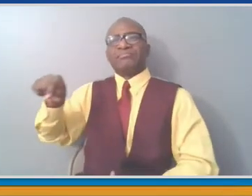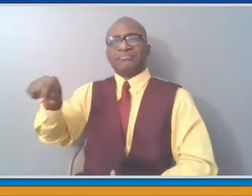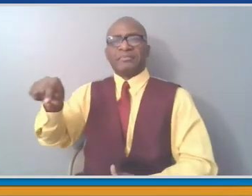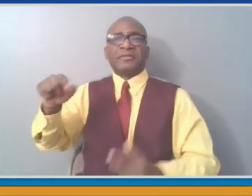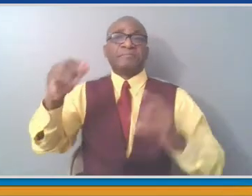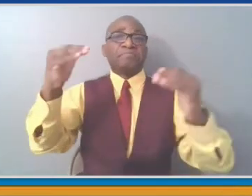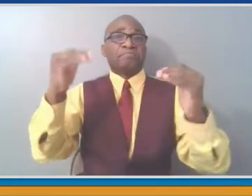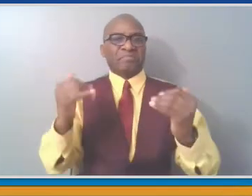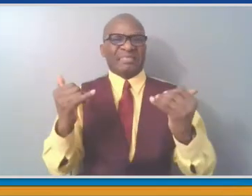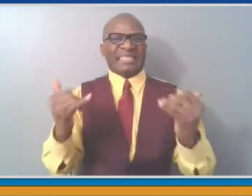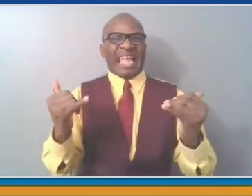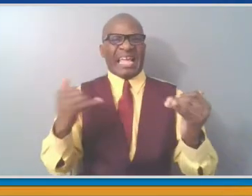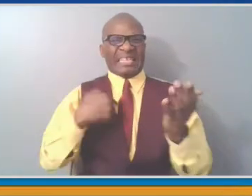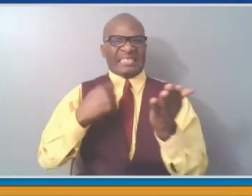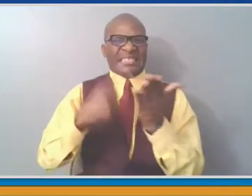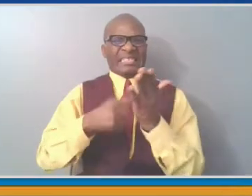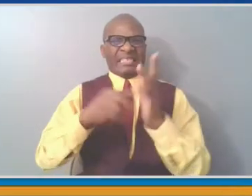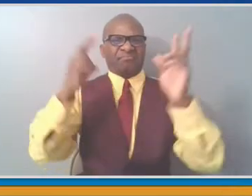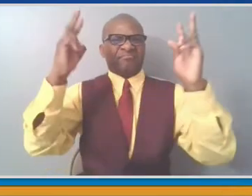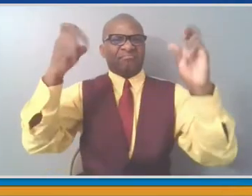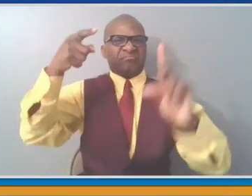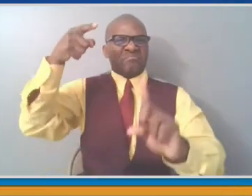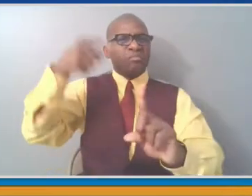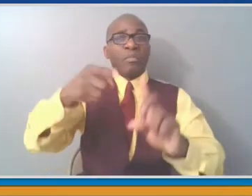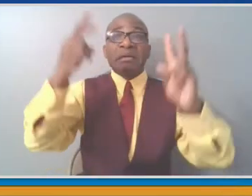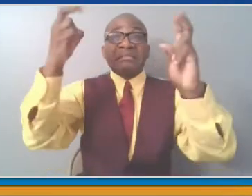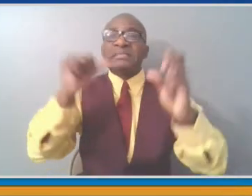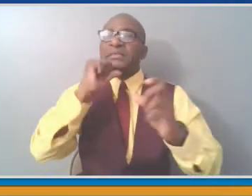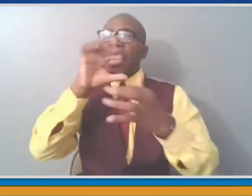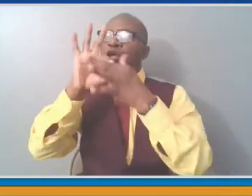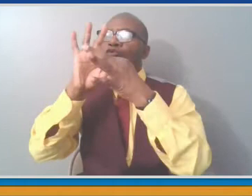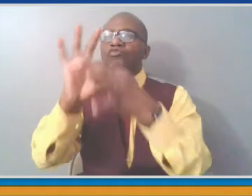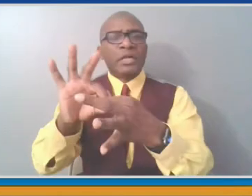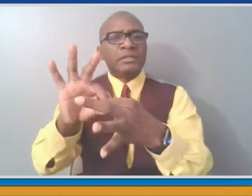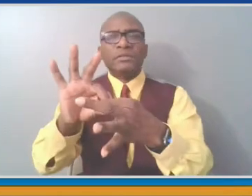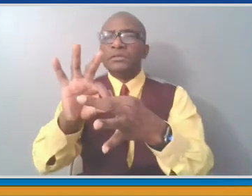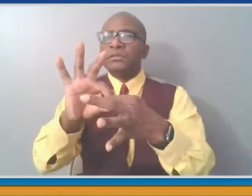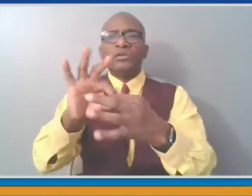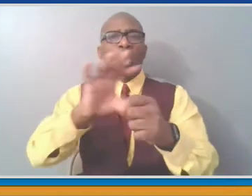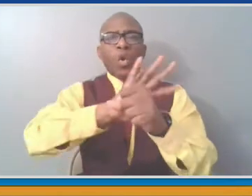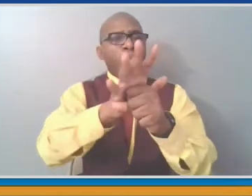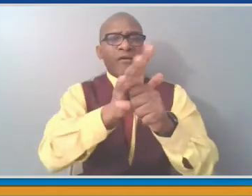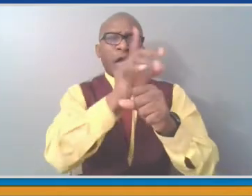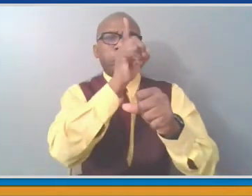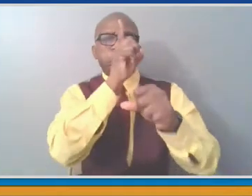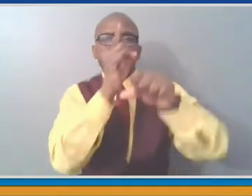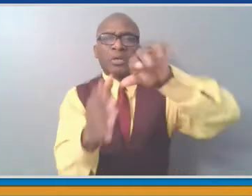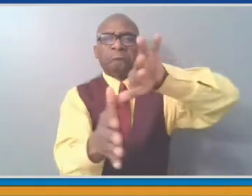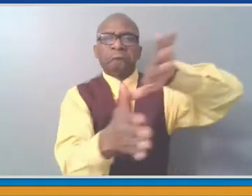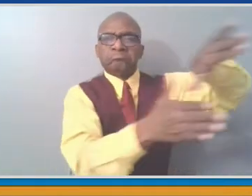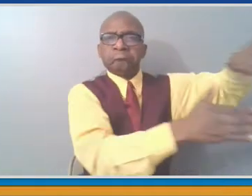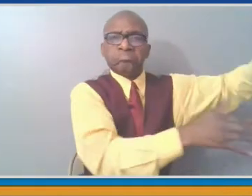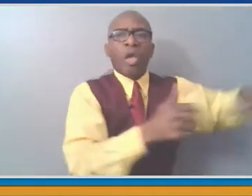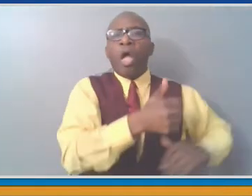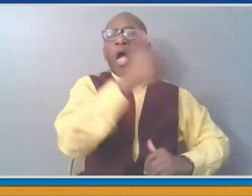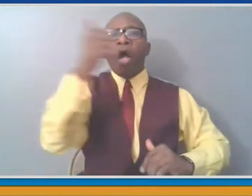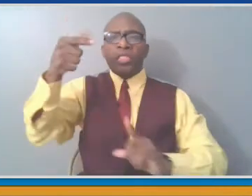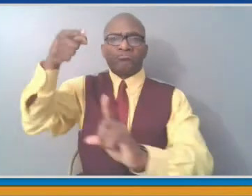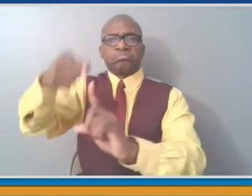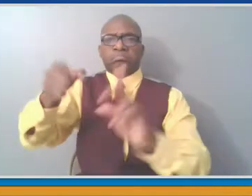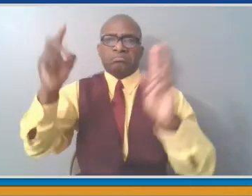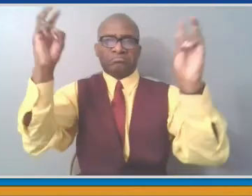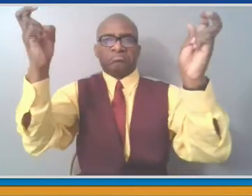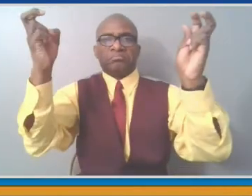we'll open up to any questions that we may have from the press. One of the issues that you've seen a lot of movement around with our federal representatives,